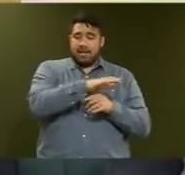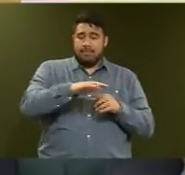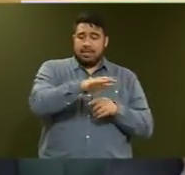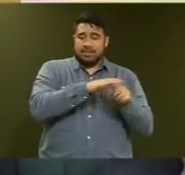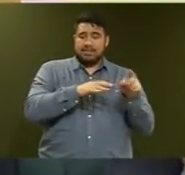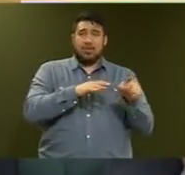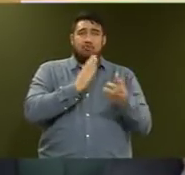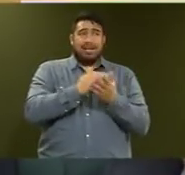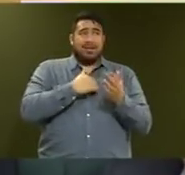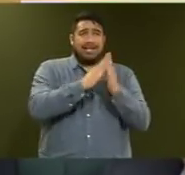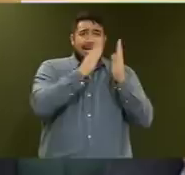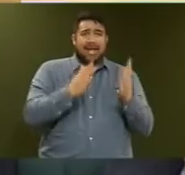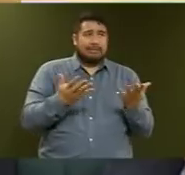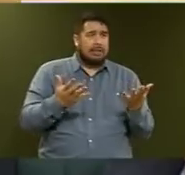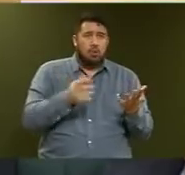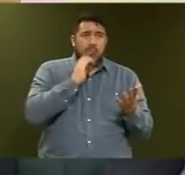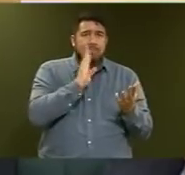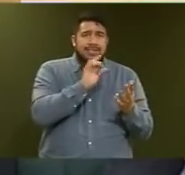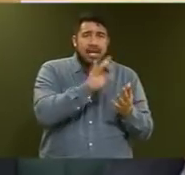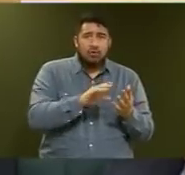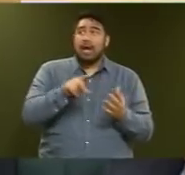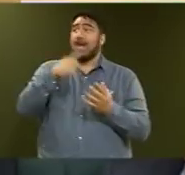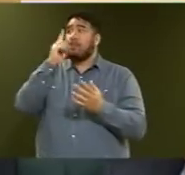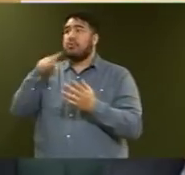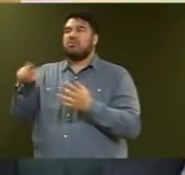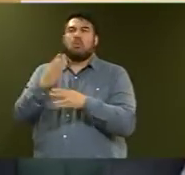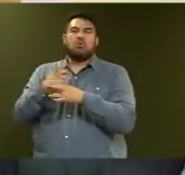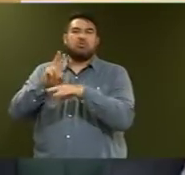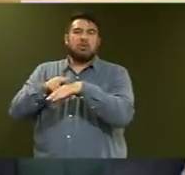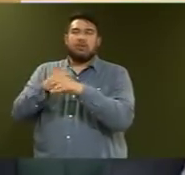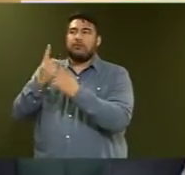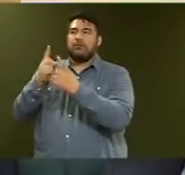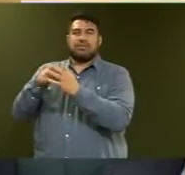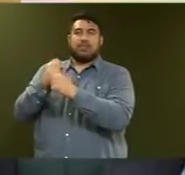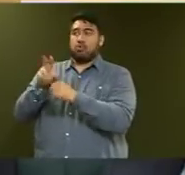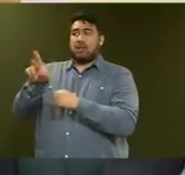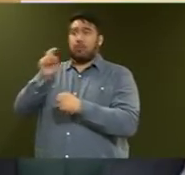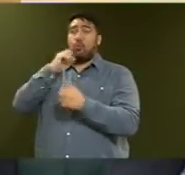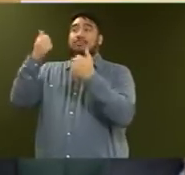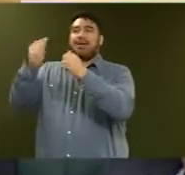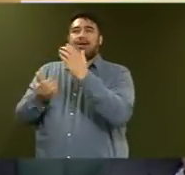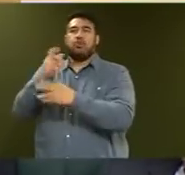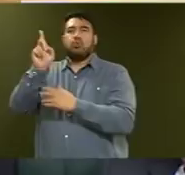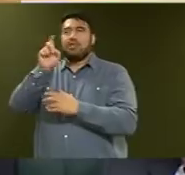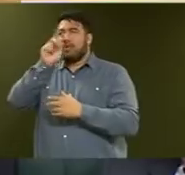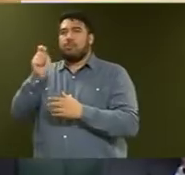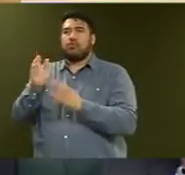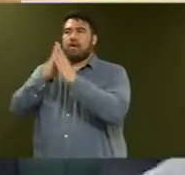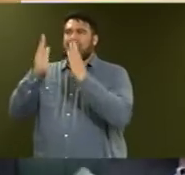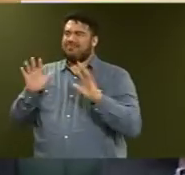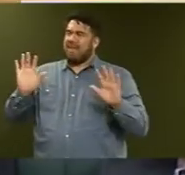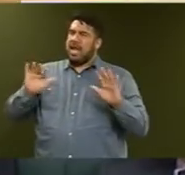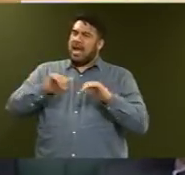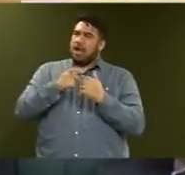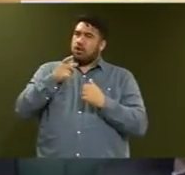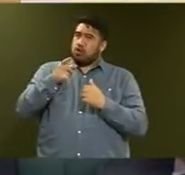will happily move into a nice new home? And if so, does he consider his eligibility criteria will ensure that KiwiBuild